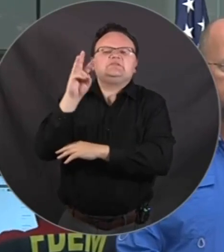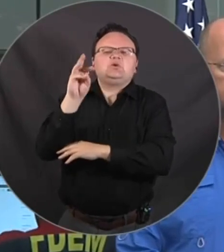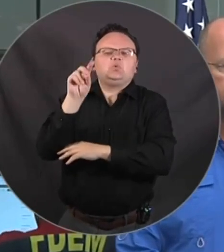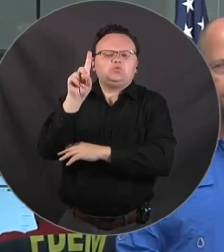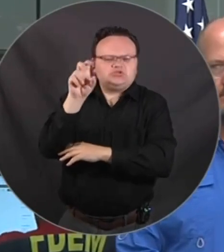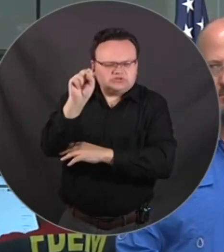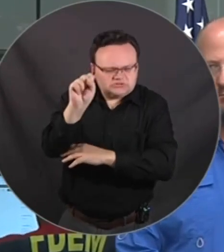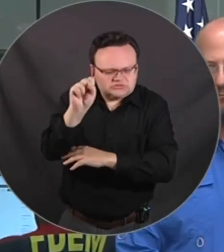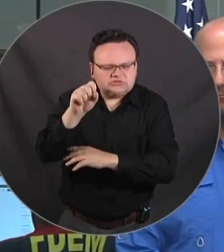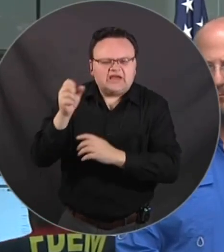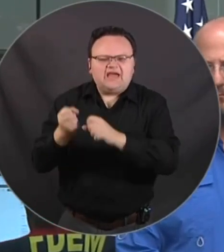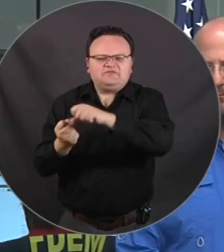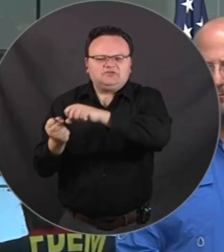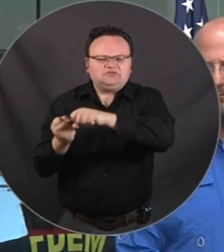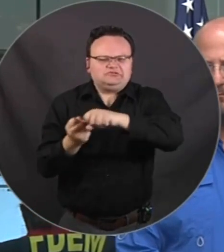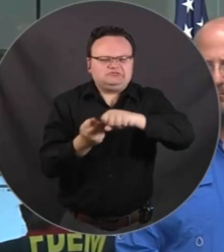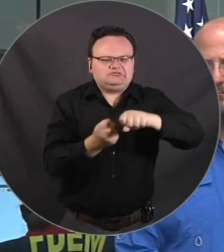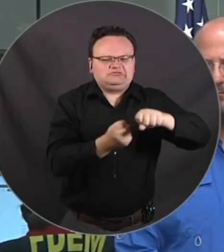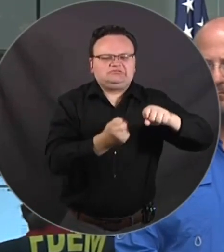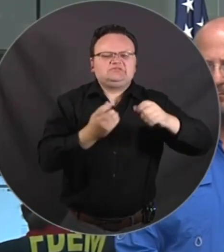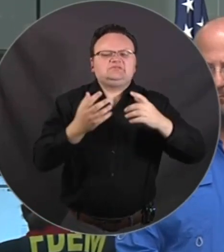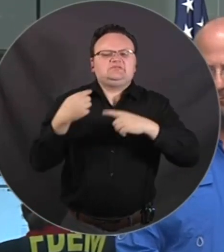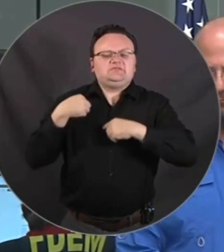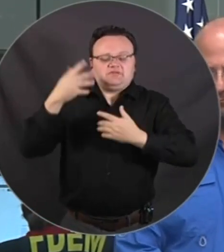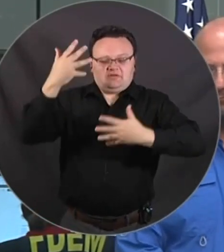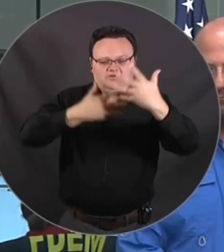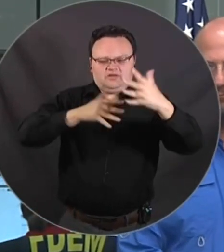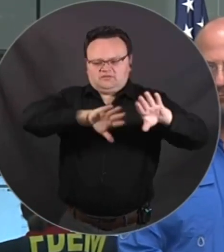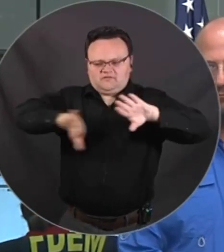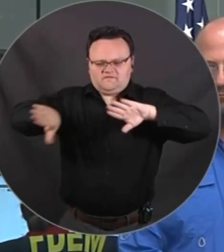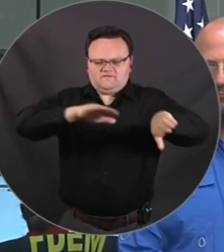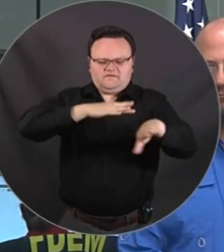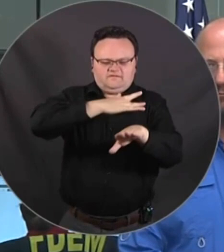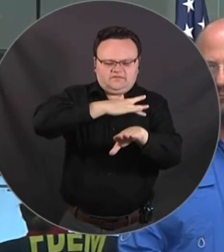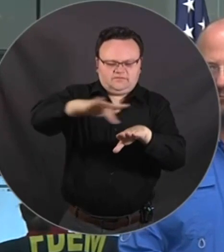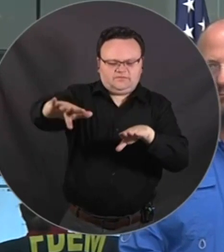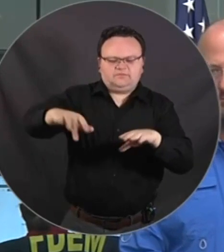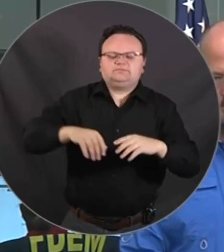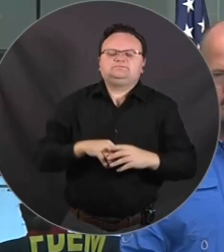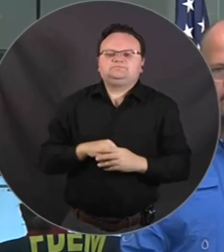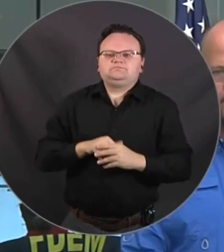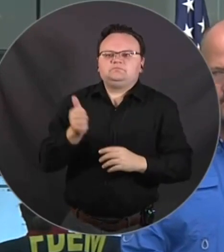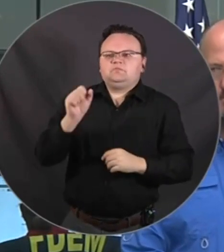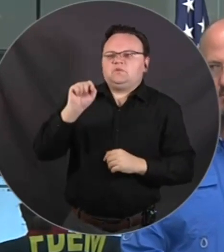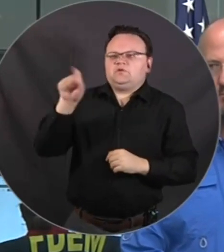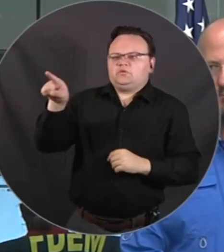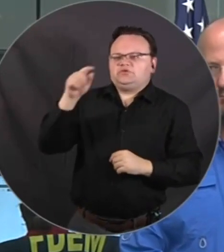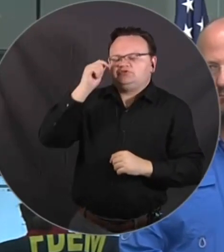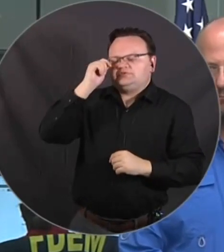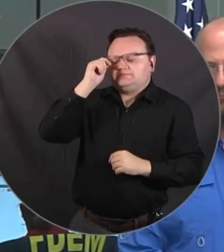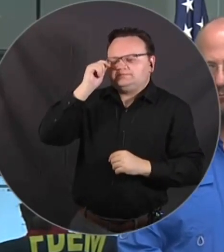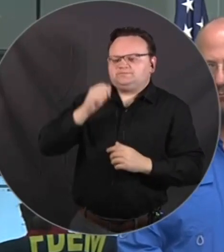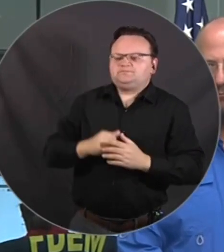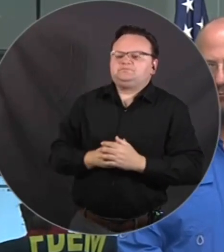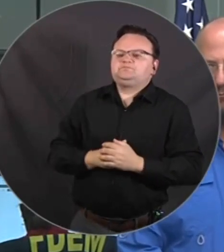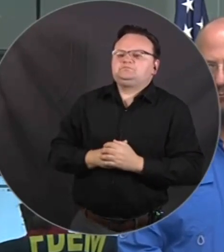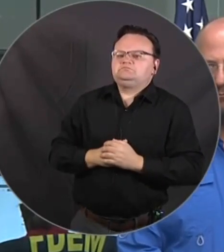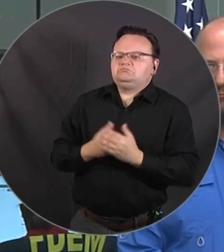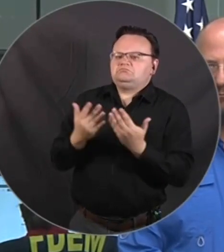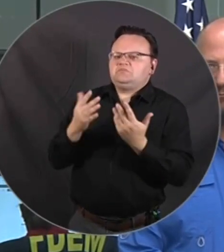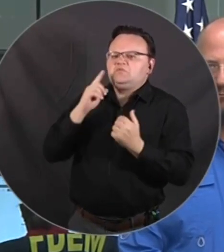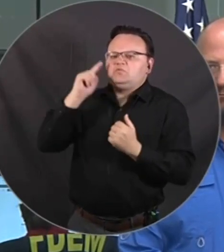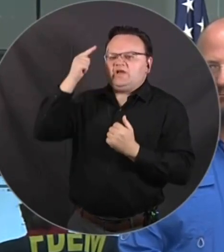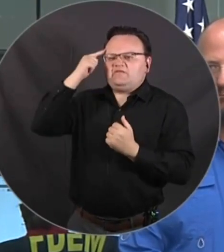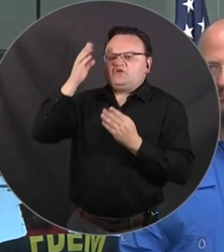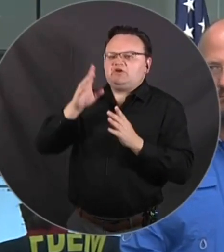clean all that up it appears that most of the uh power outages are in about six to eight counties and and the state believes that we can have